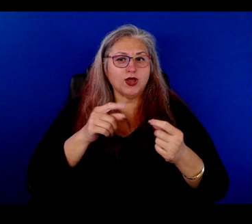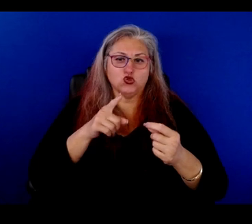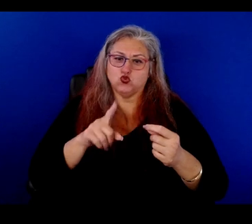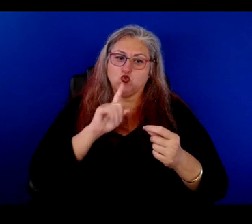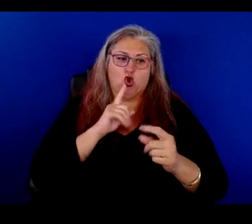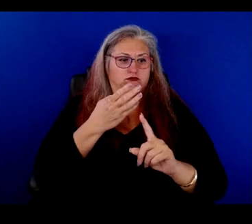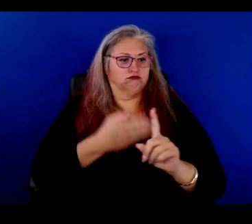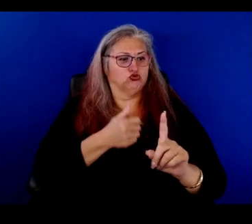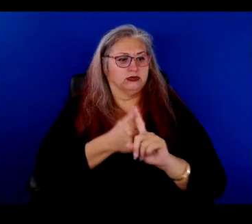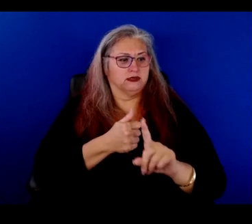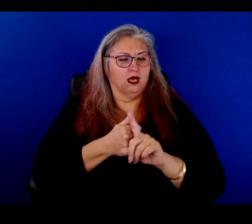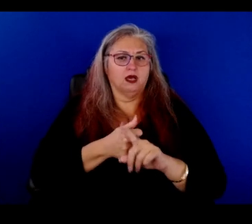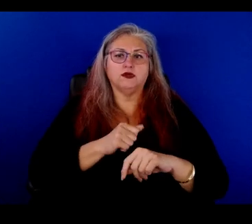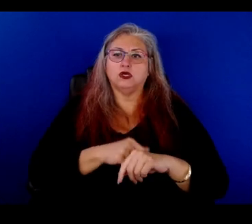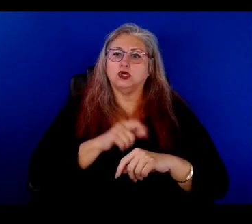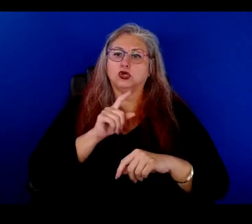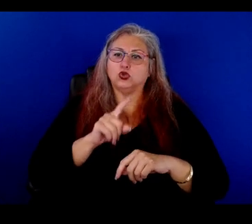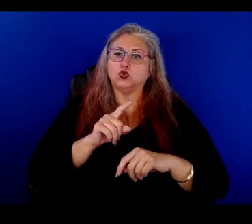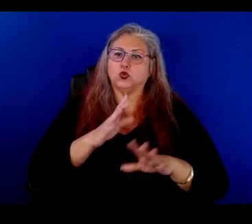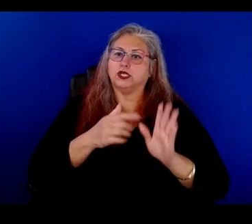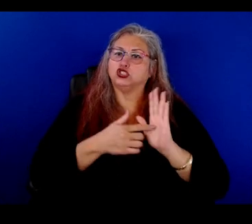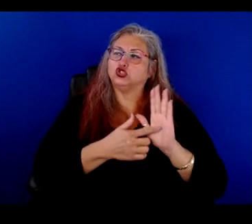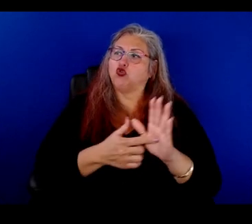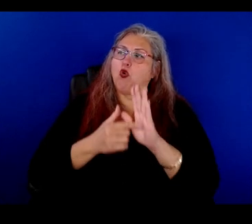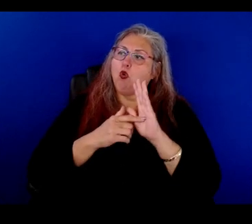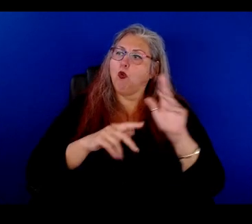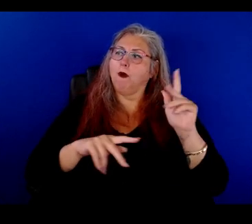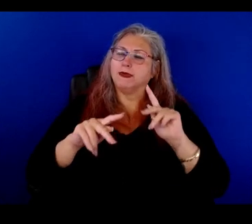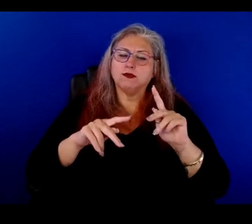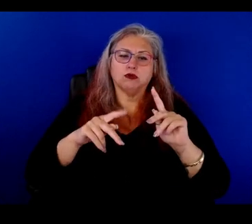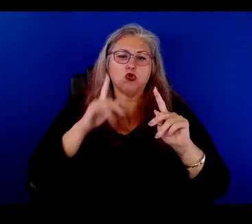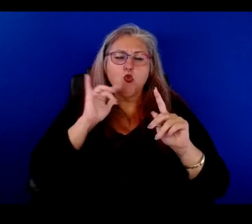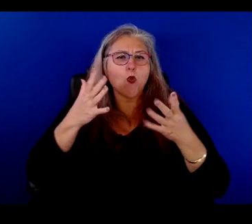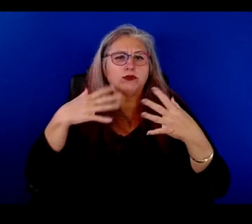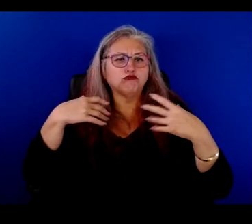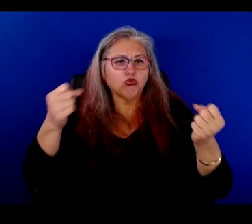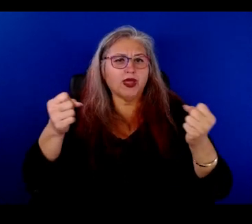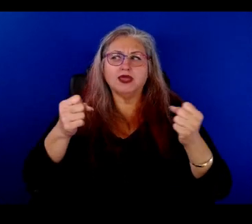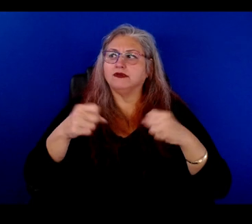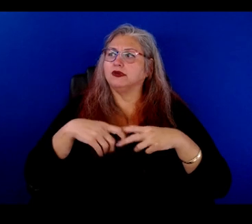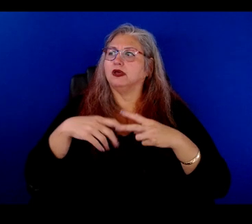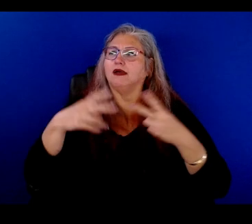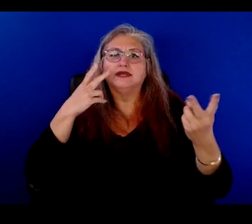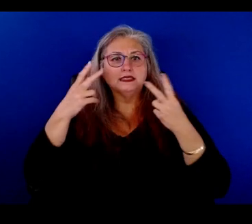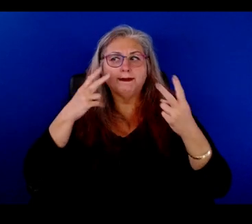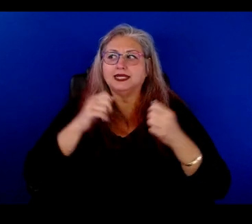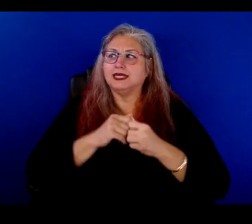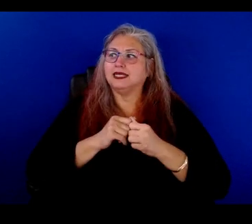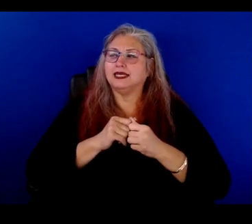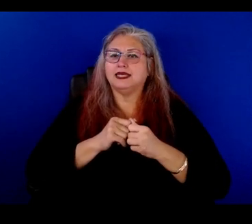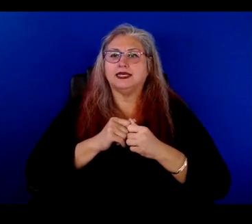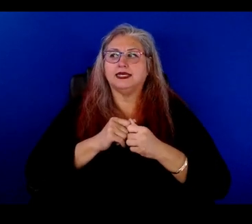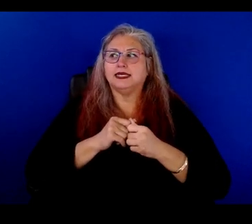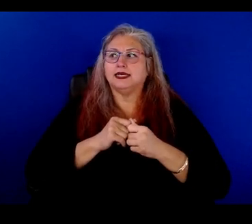You were yourself, you, you showed people with bravery and, and visibility and yo soy quien soy